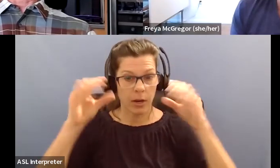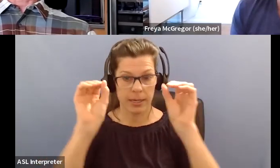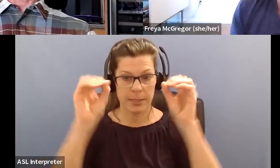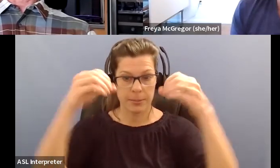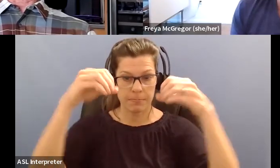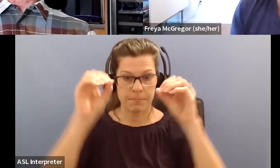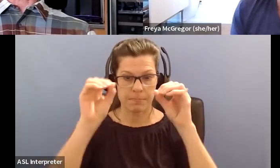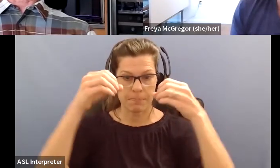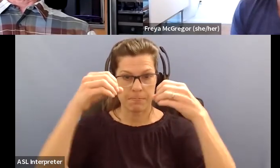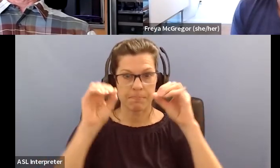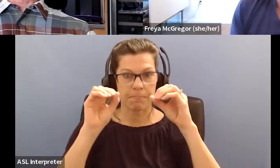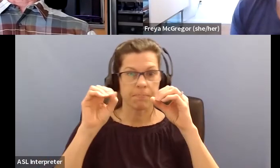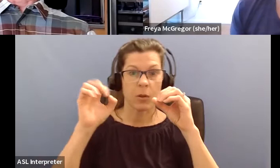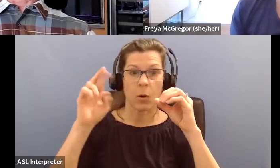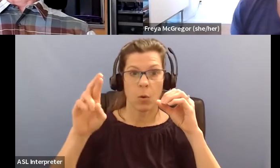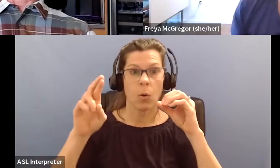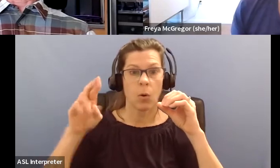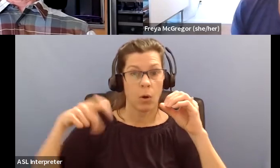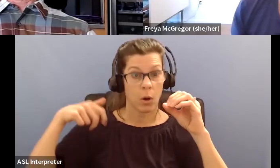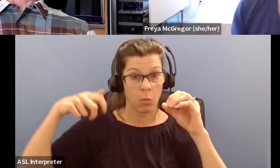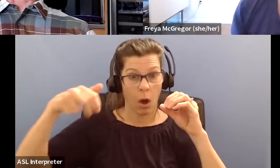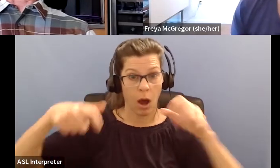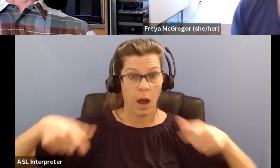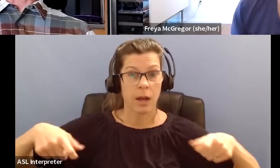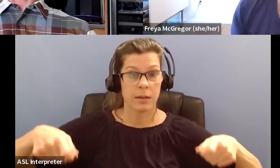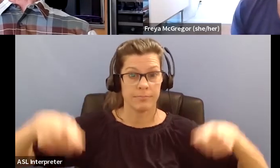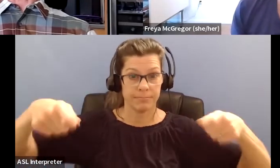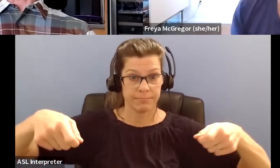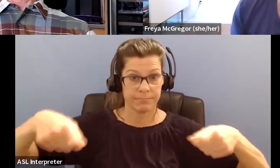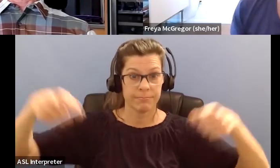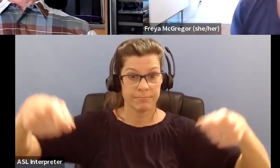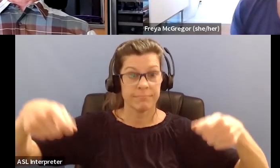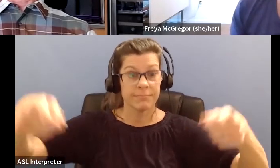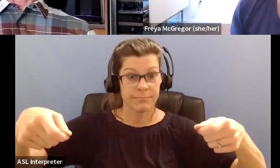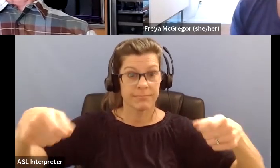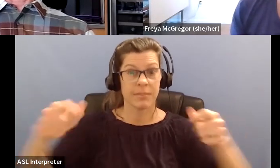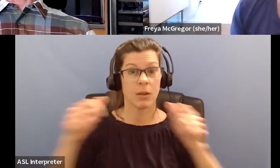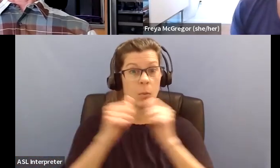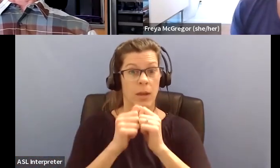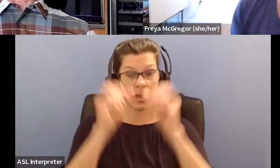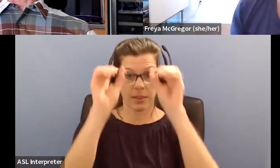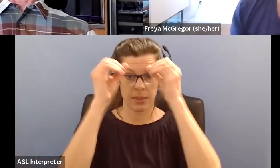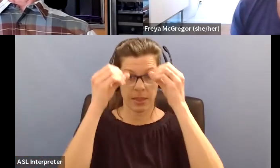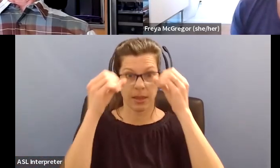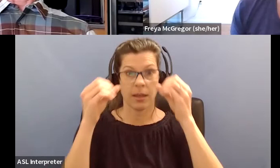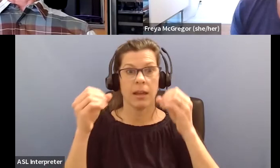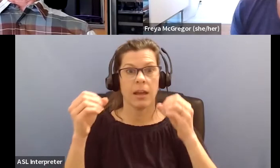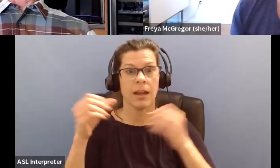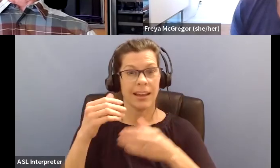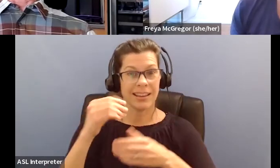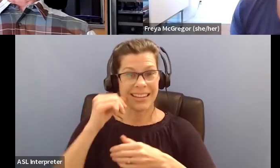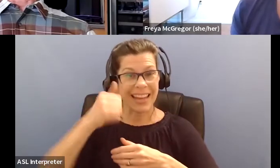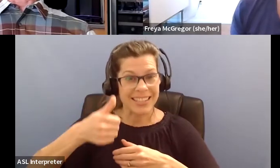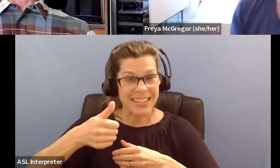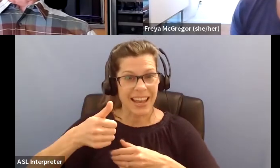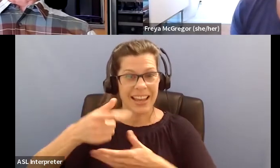um, my walker for a period of time, then what happens is I literally have to have a therapy day. The next day